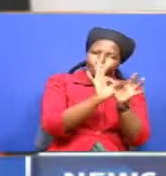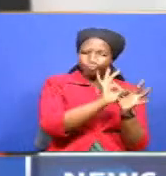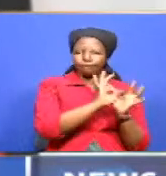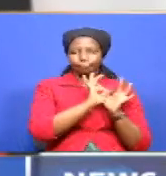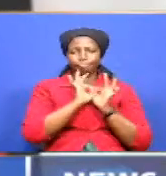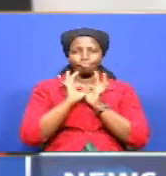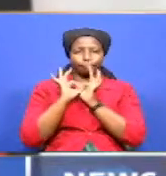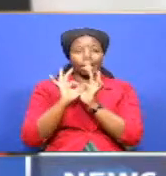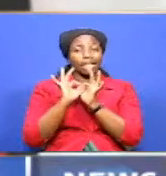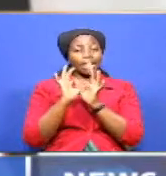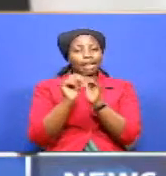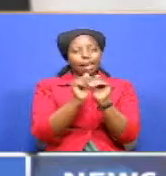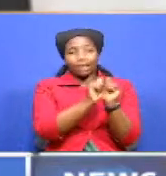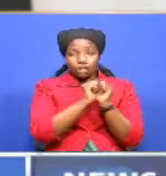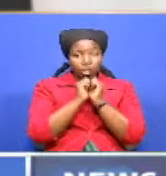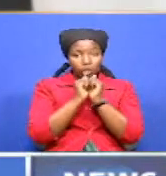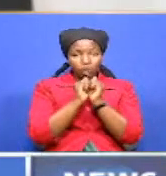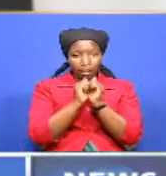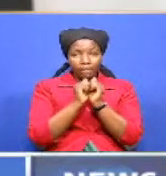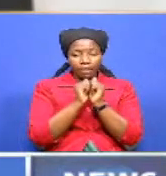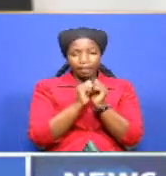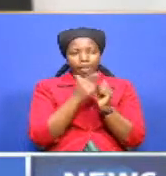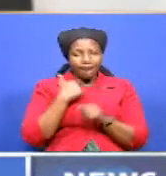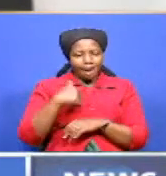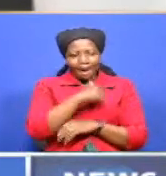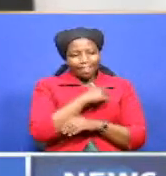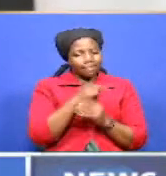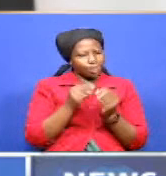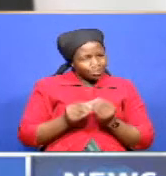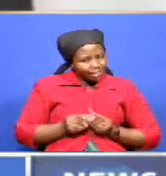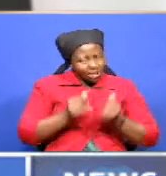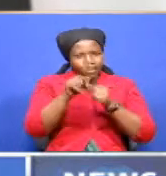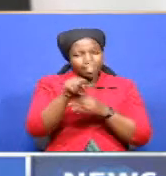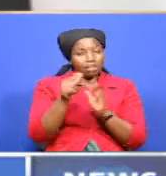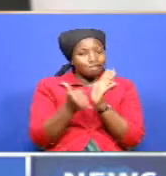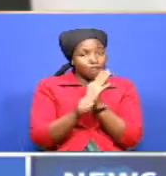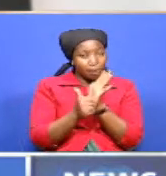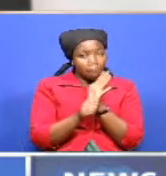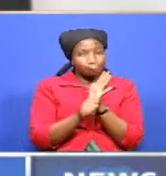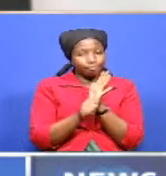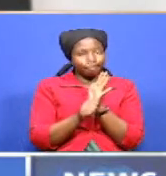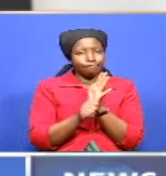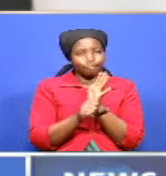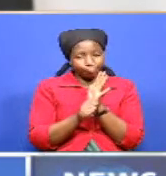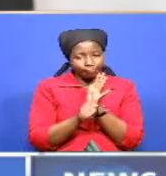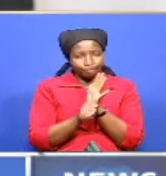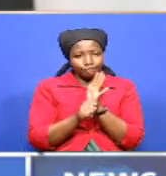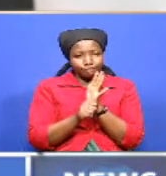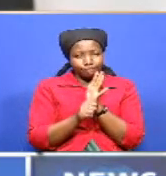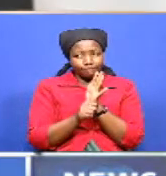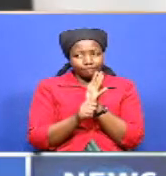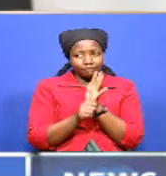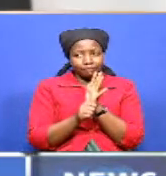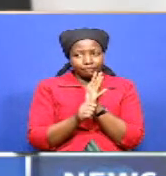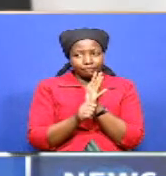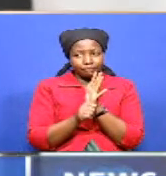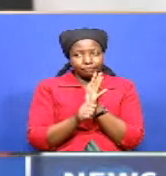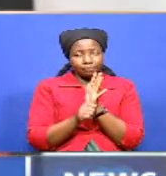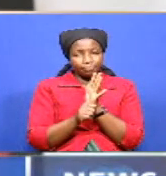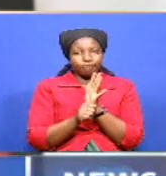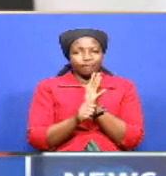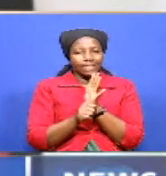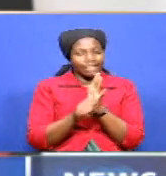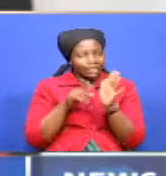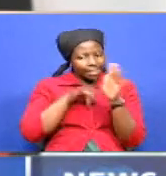and together we fight this pandemic and within no time